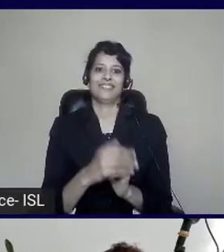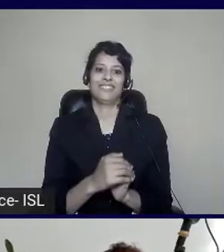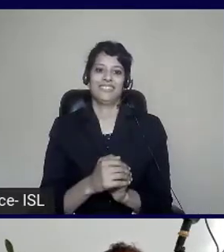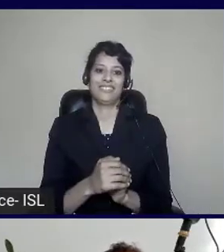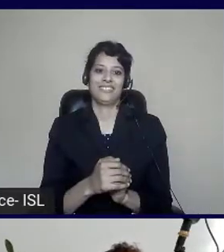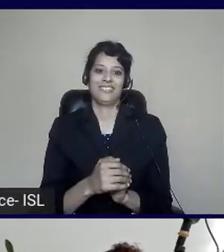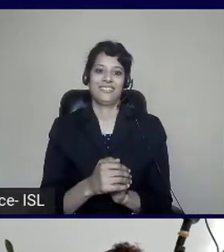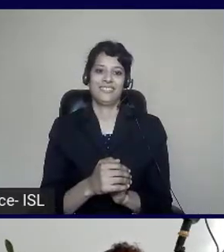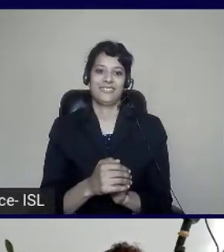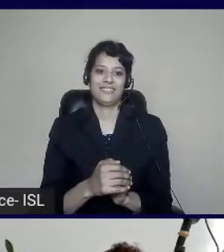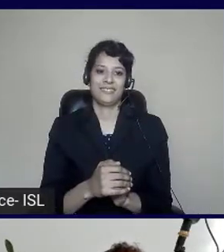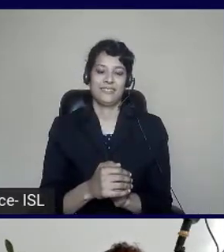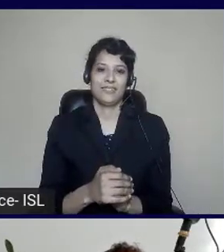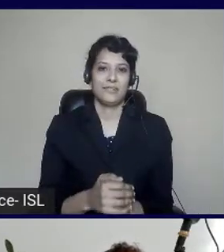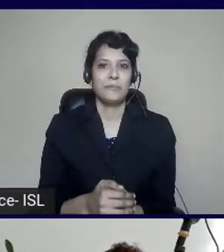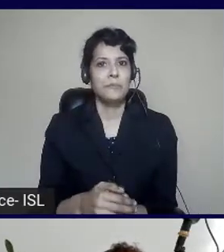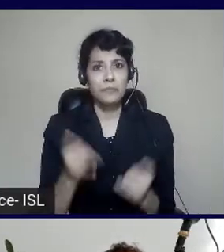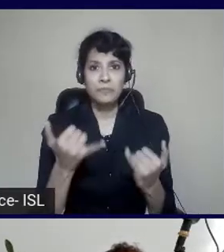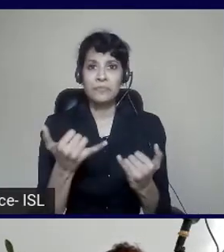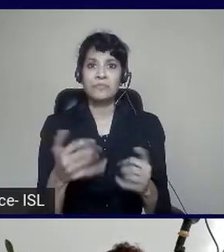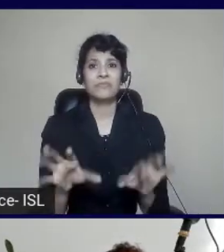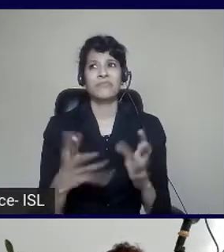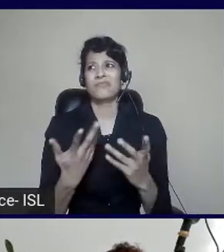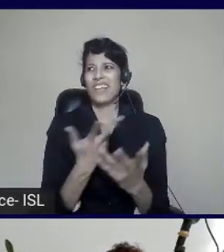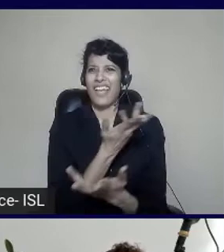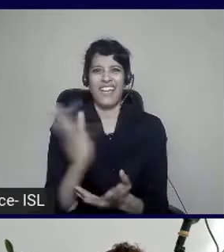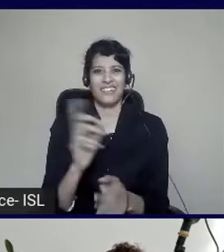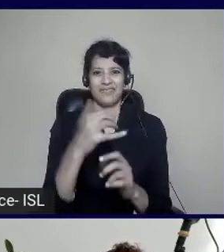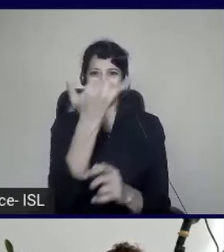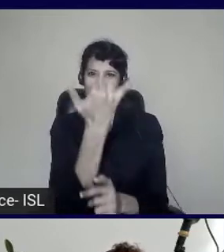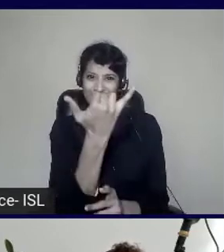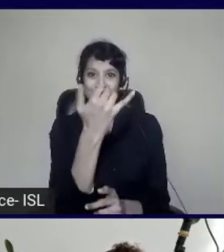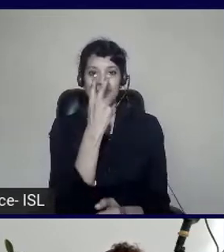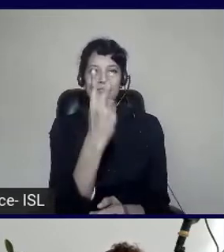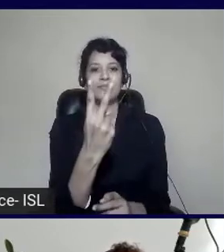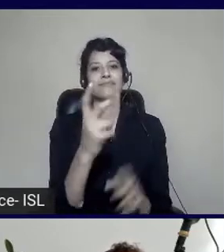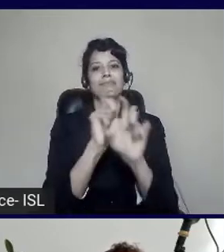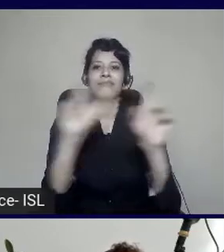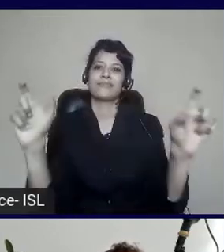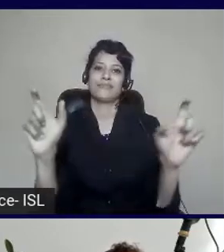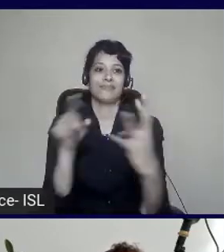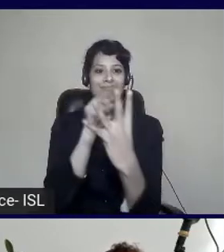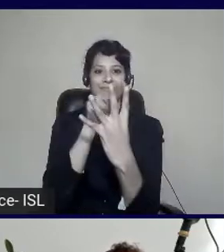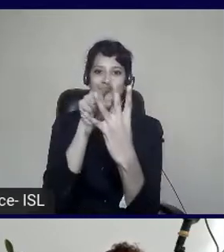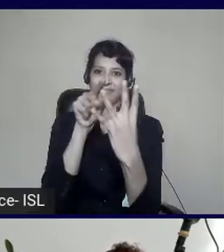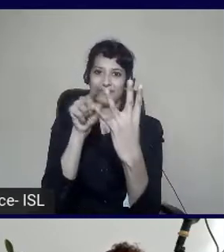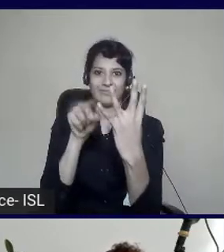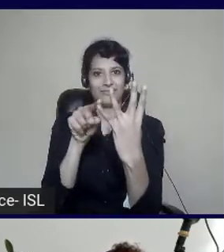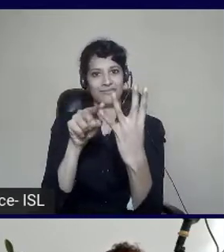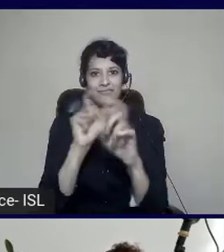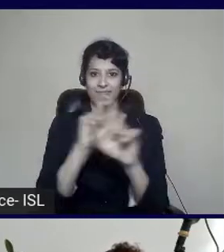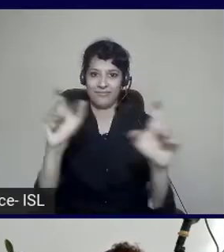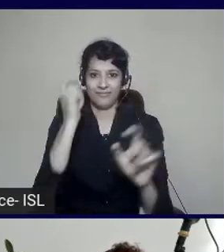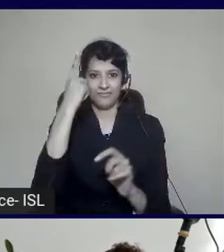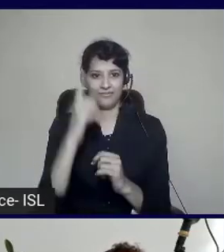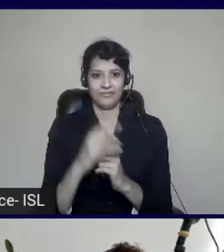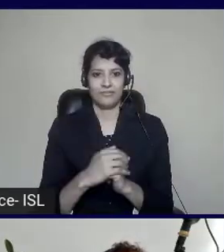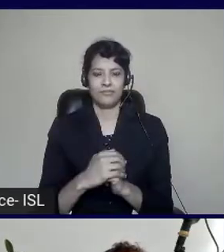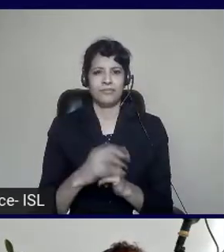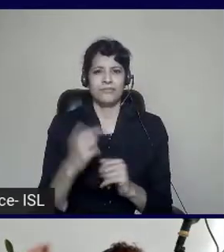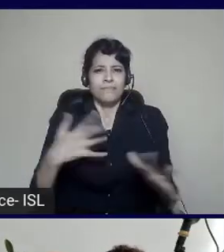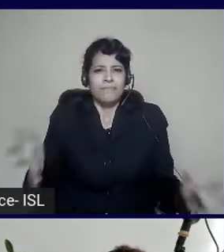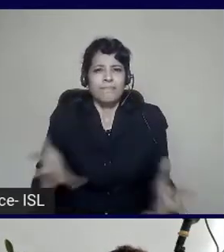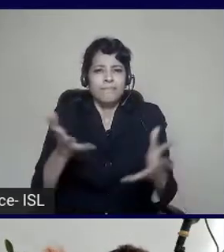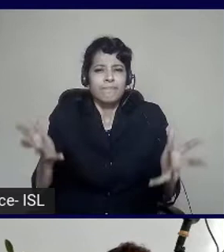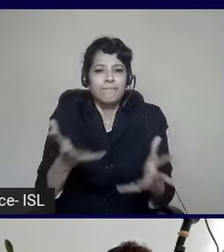break your website or your application. So those are the four principles. Now, let's look at motivators. Now, we've got two key motivators. We've got